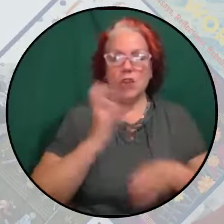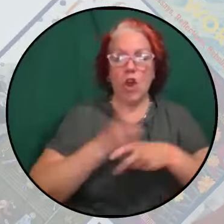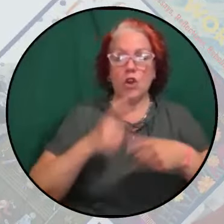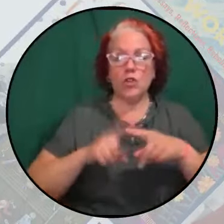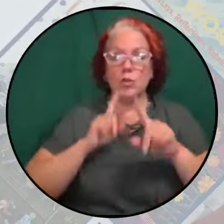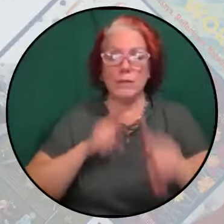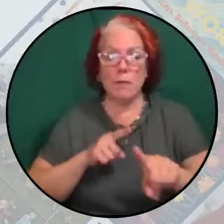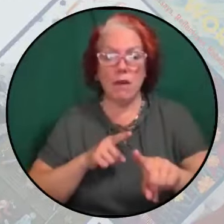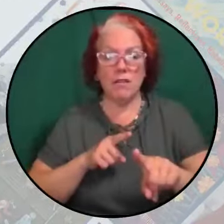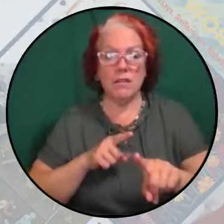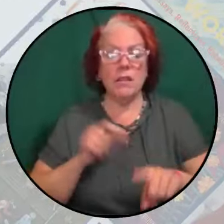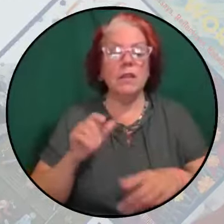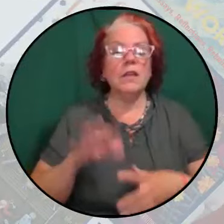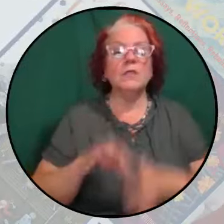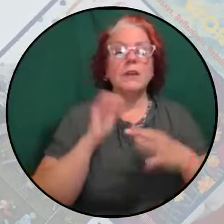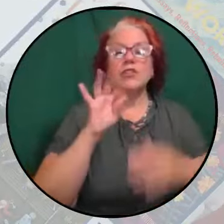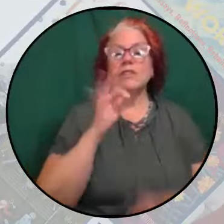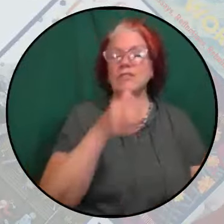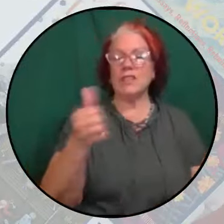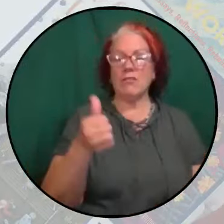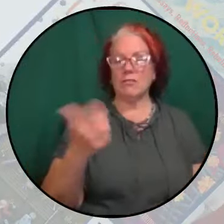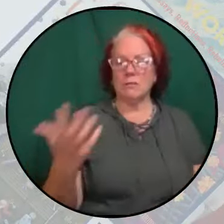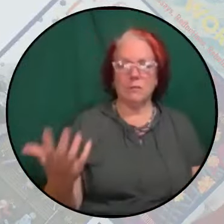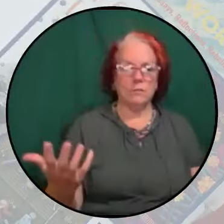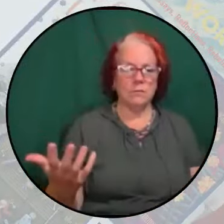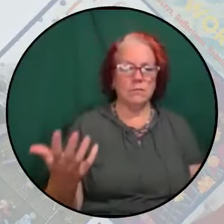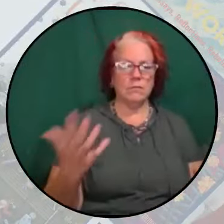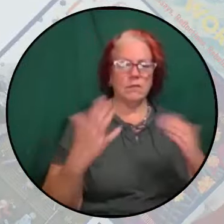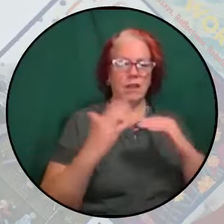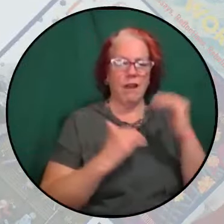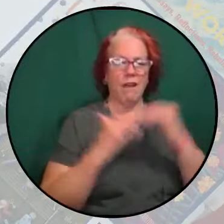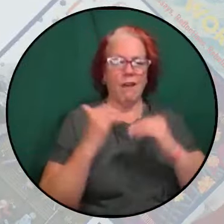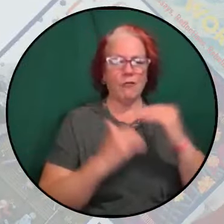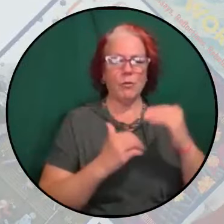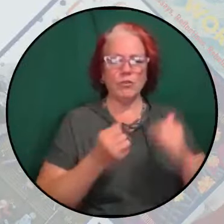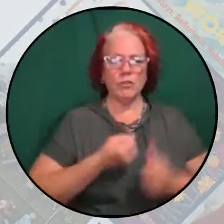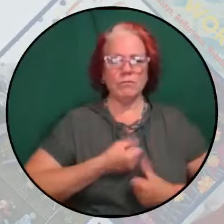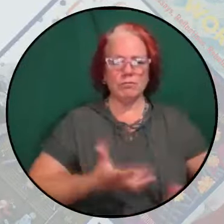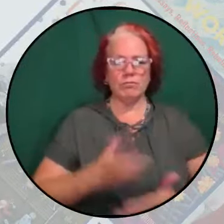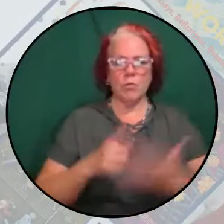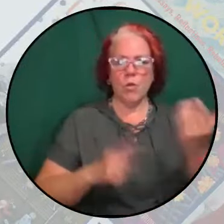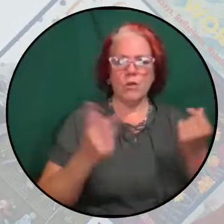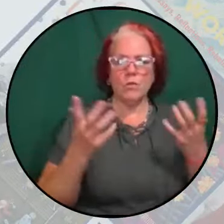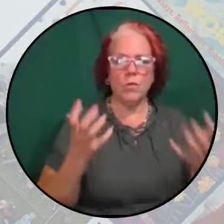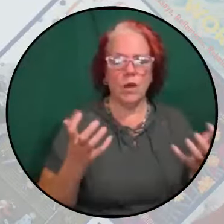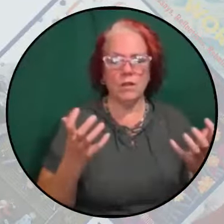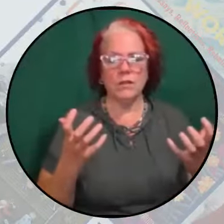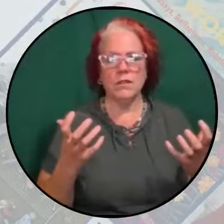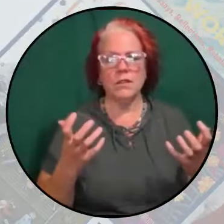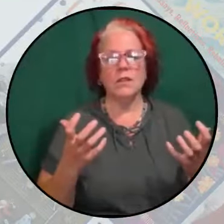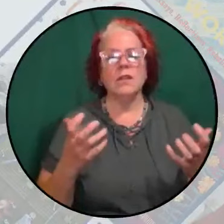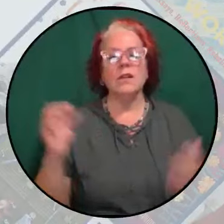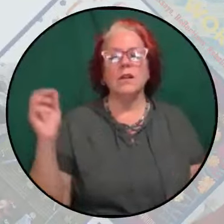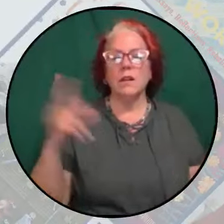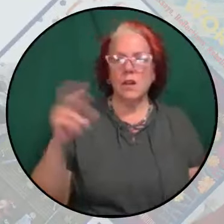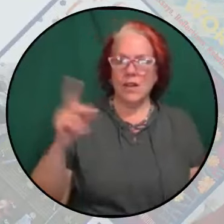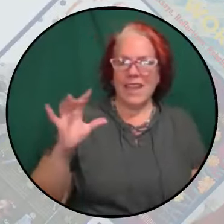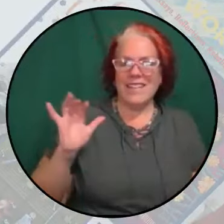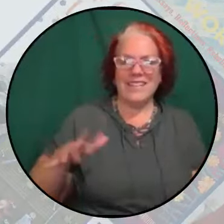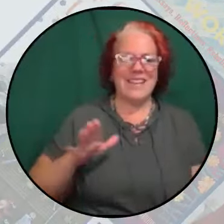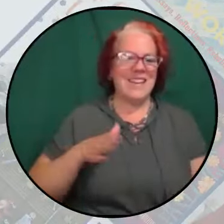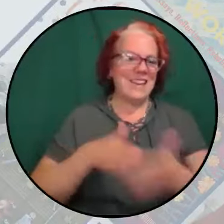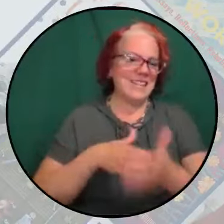aren't comfortable, you know, just putting out what you want to say. So it's like, okay, this is anti